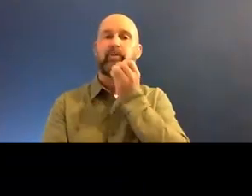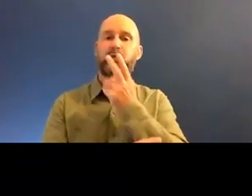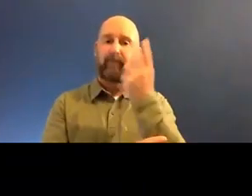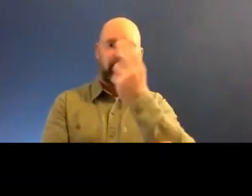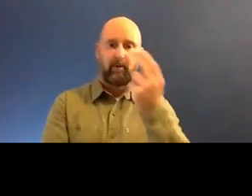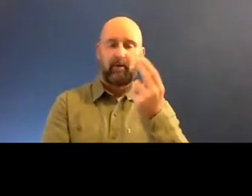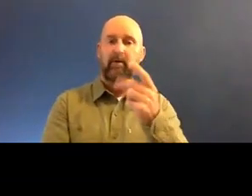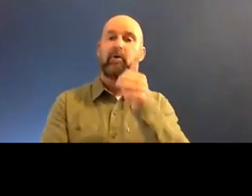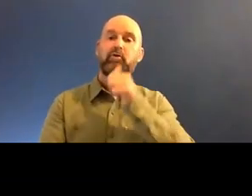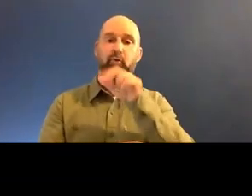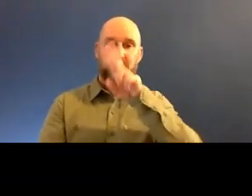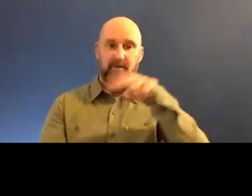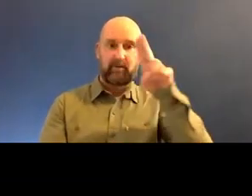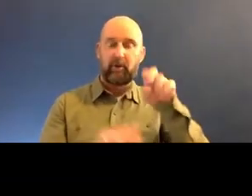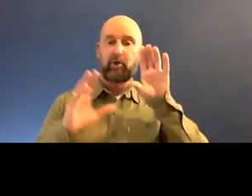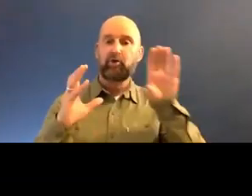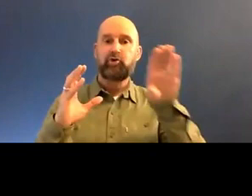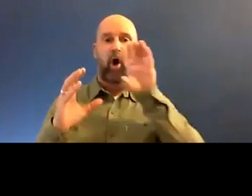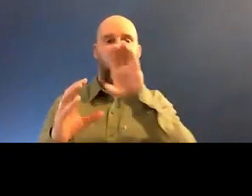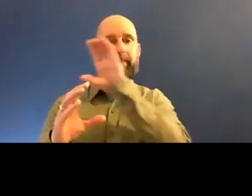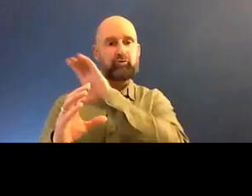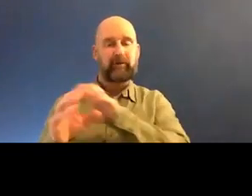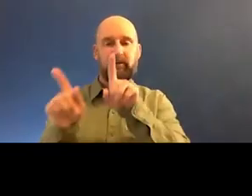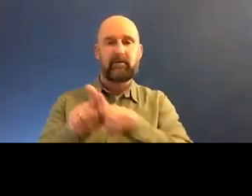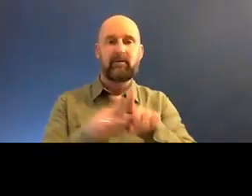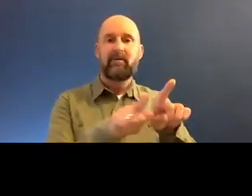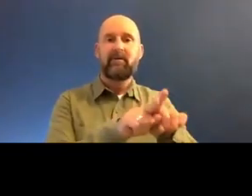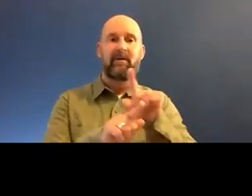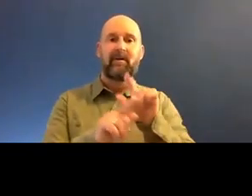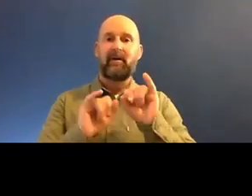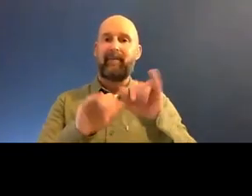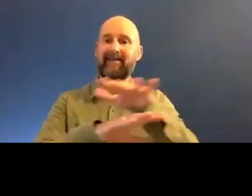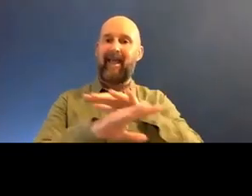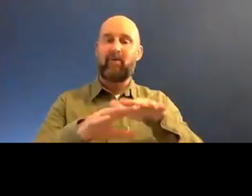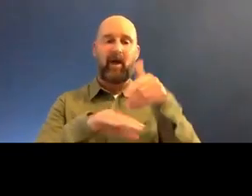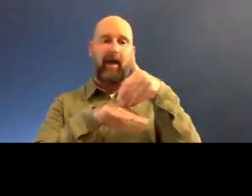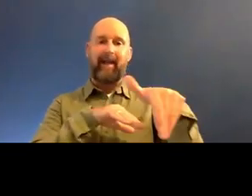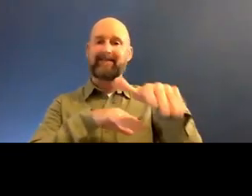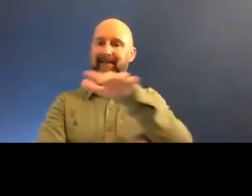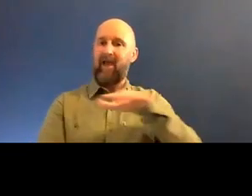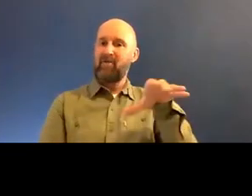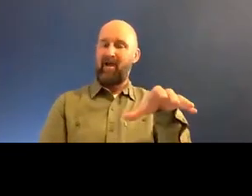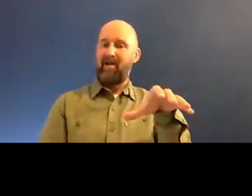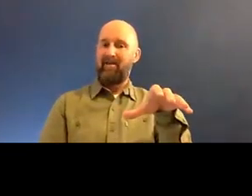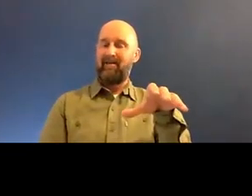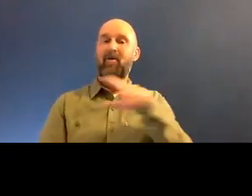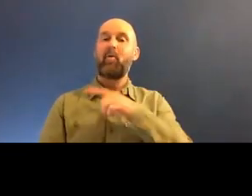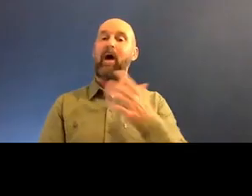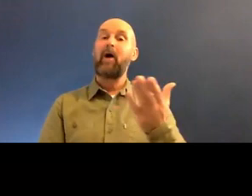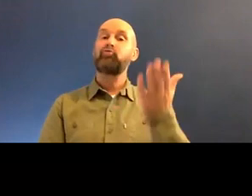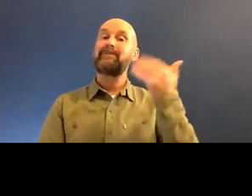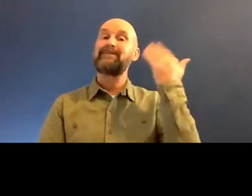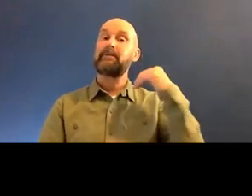basically using geometry to basically revitalize abandoned areas, because a recent study has shown